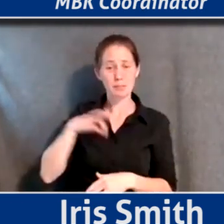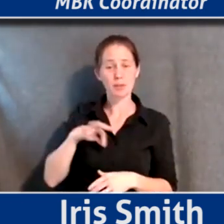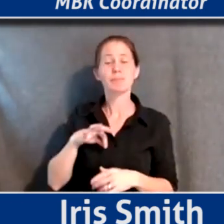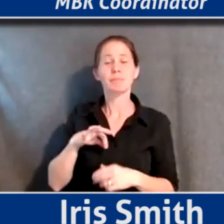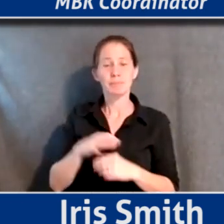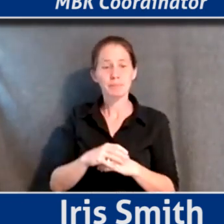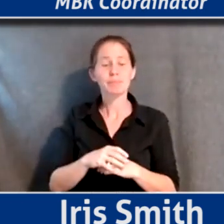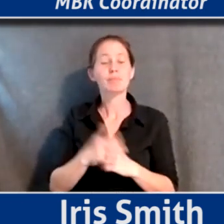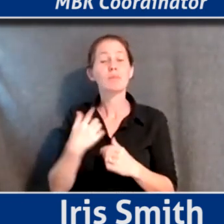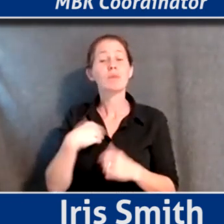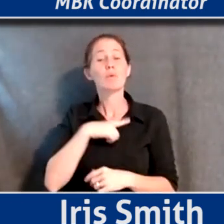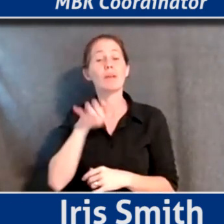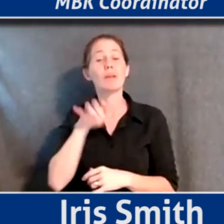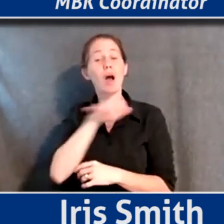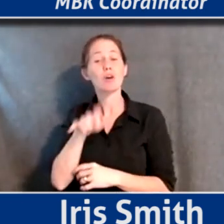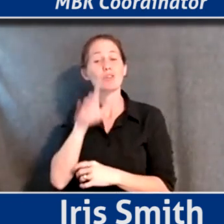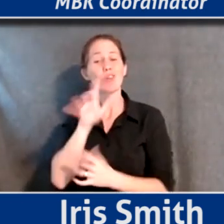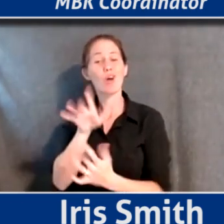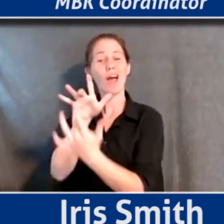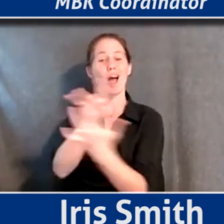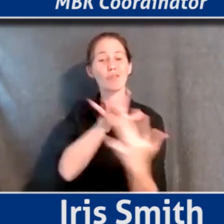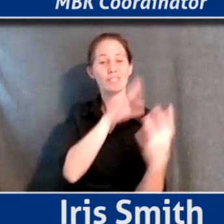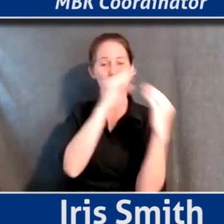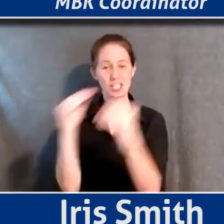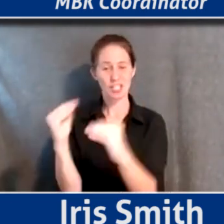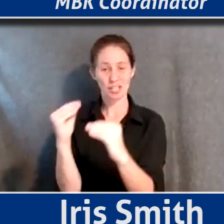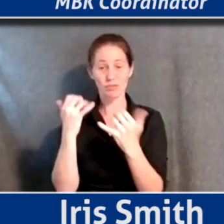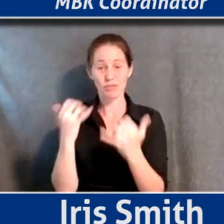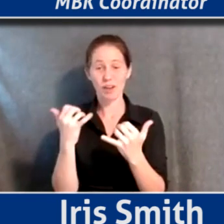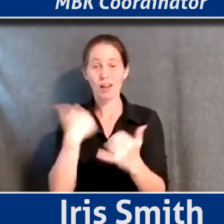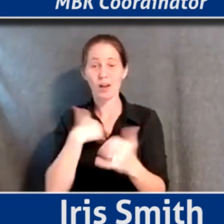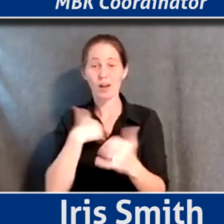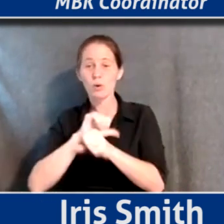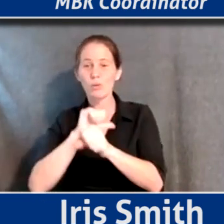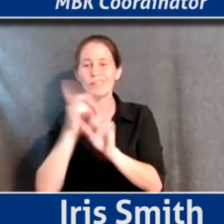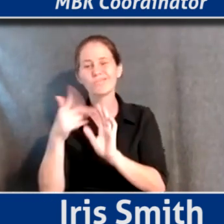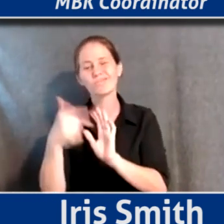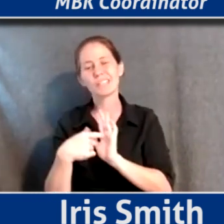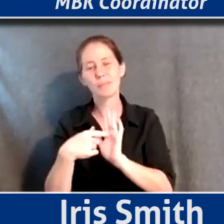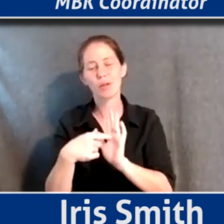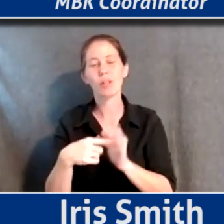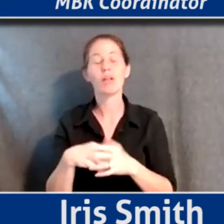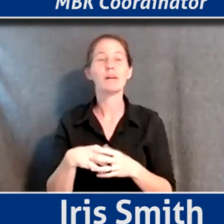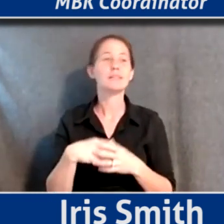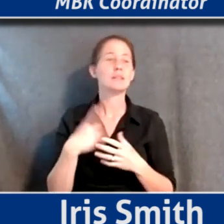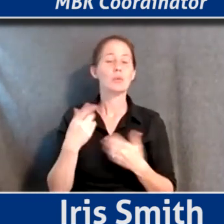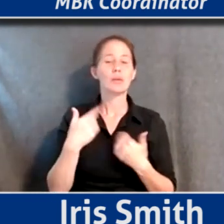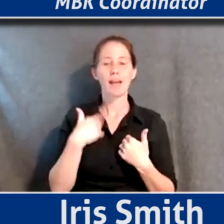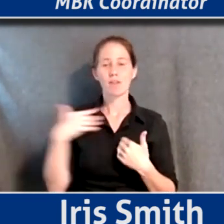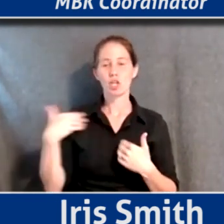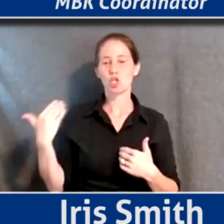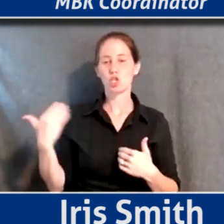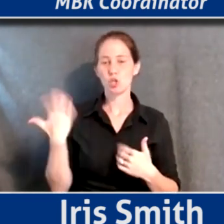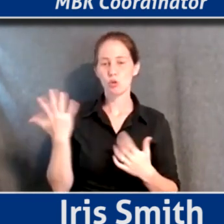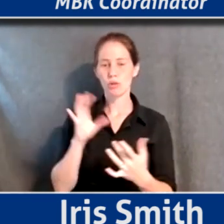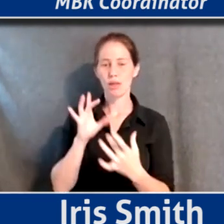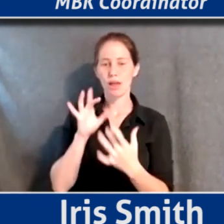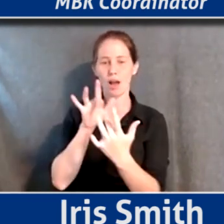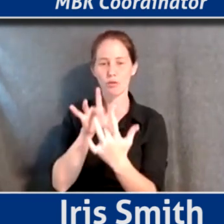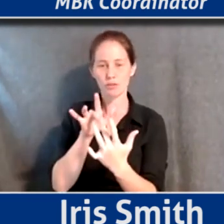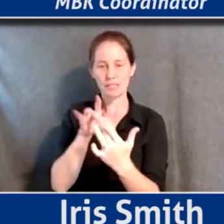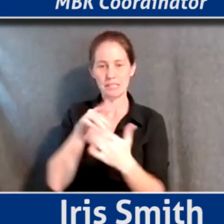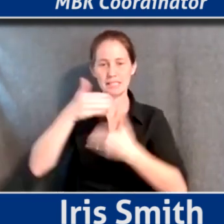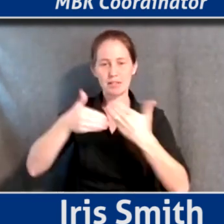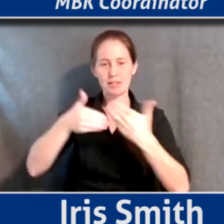We also do outreach and education. So right now we're working, for example, on a youth outreach series that will